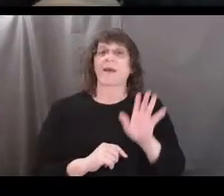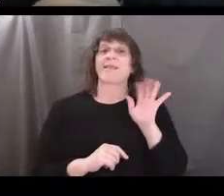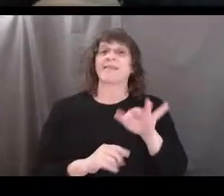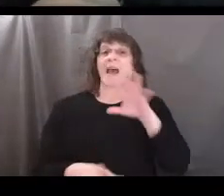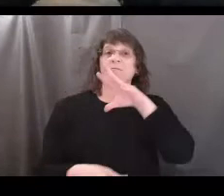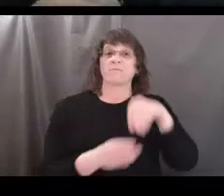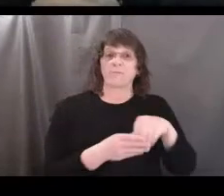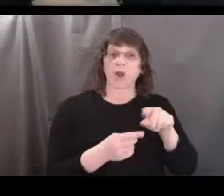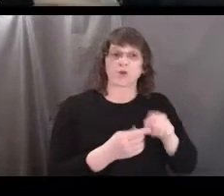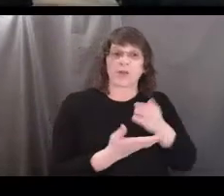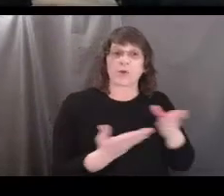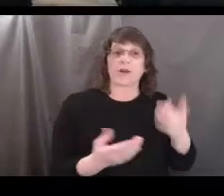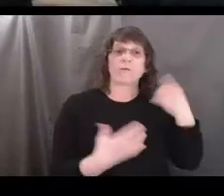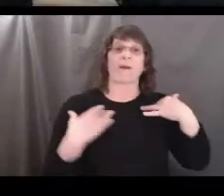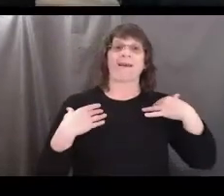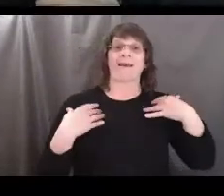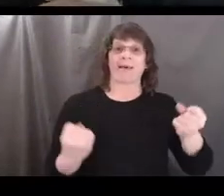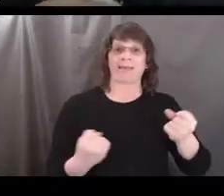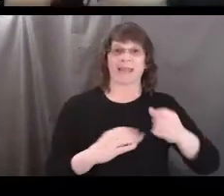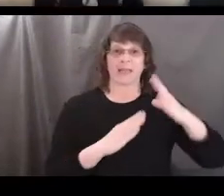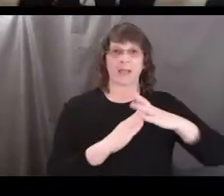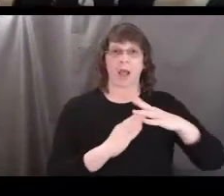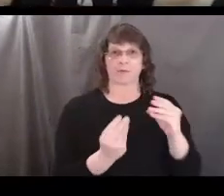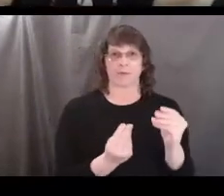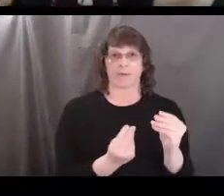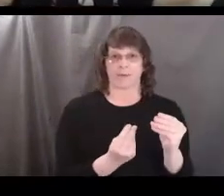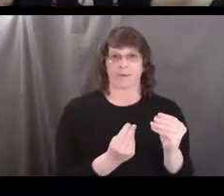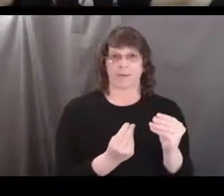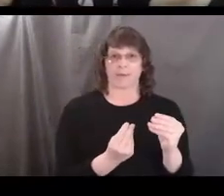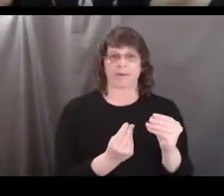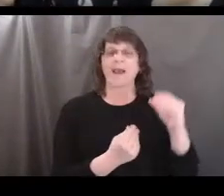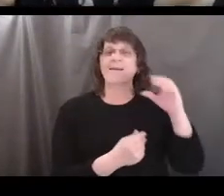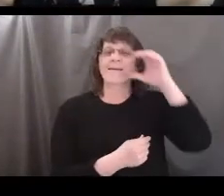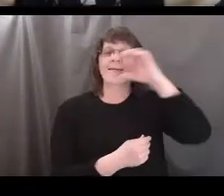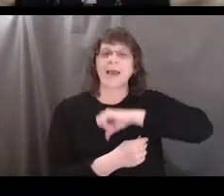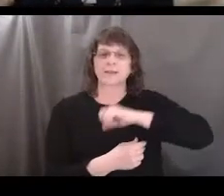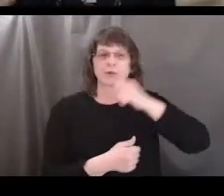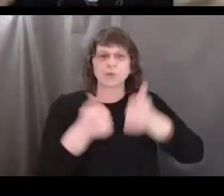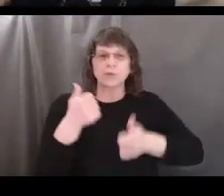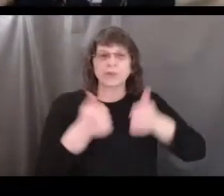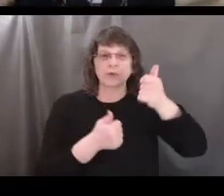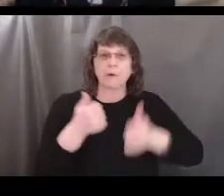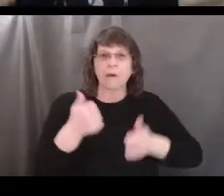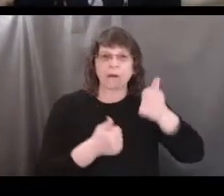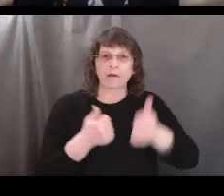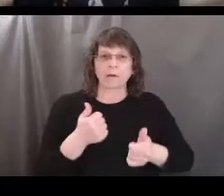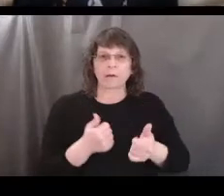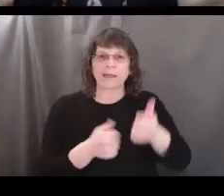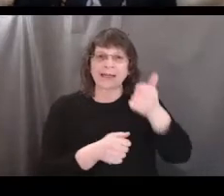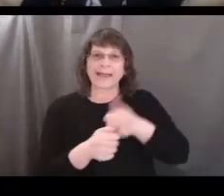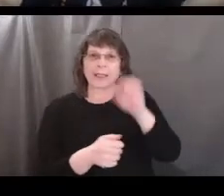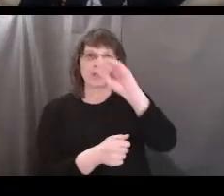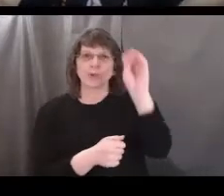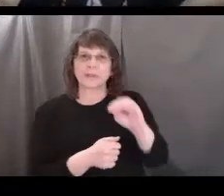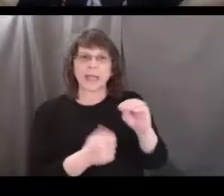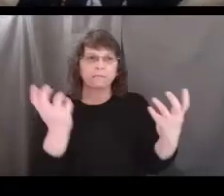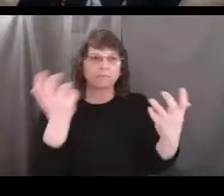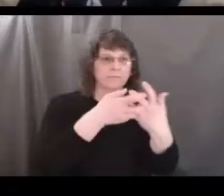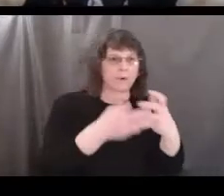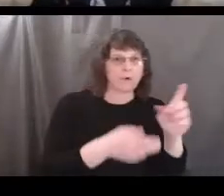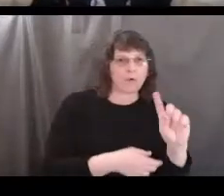recipe for healthy topsoil. Let's take a guess. Where do you think each percentage belongs?